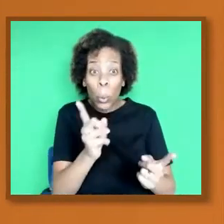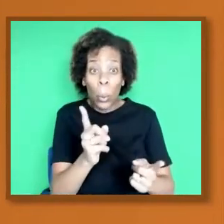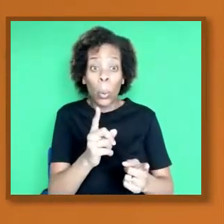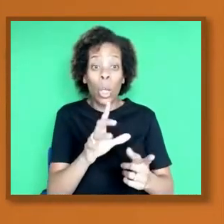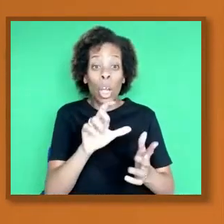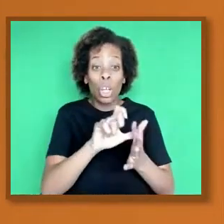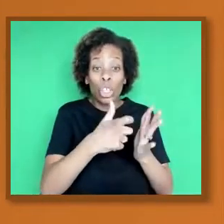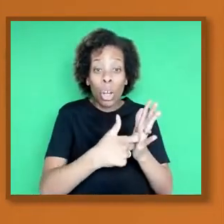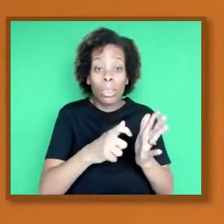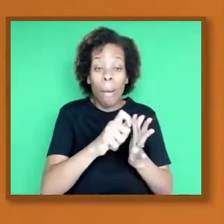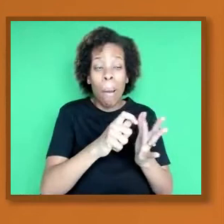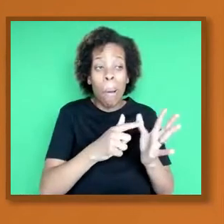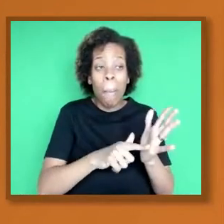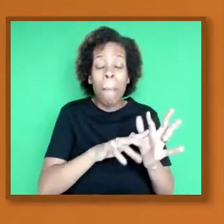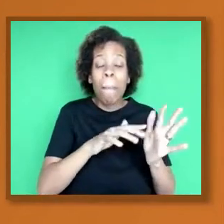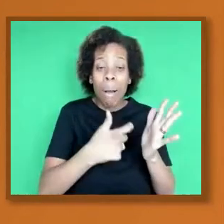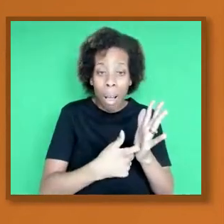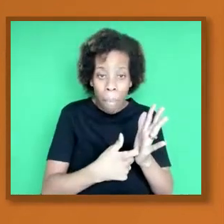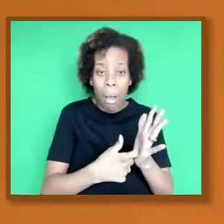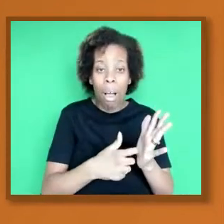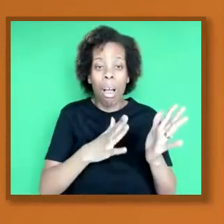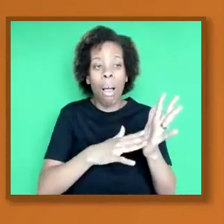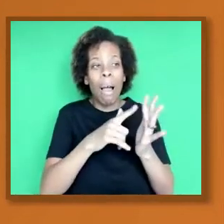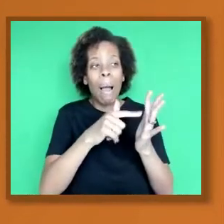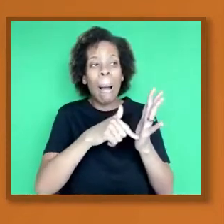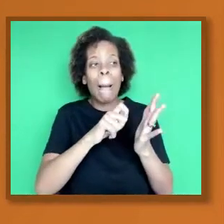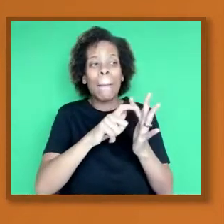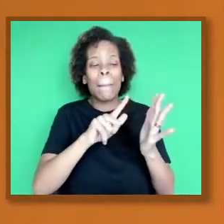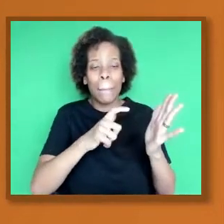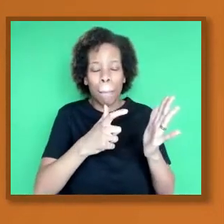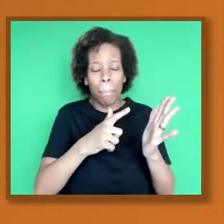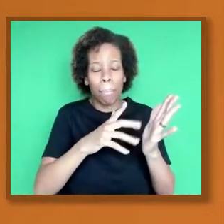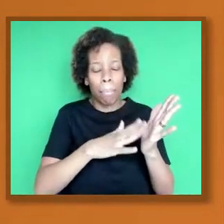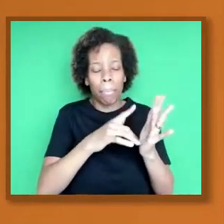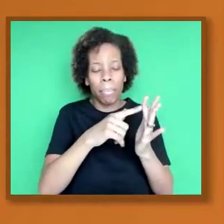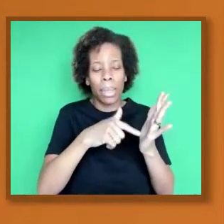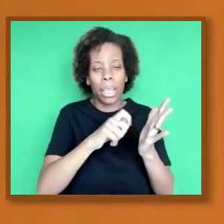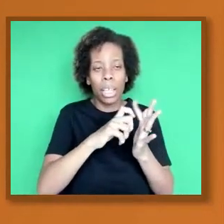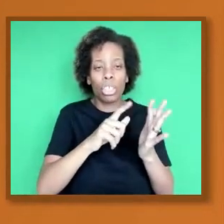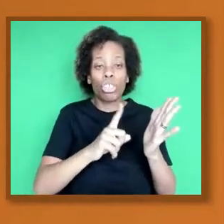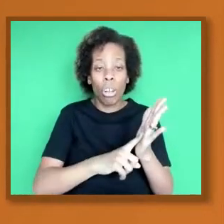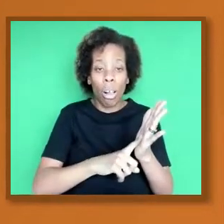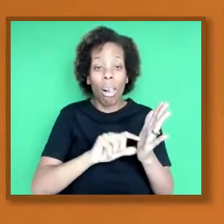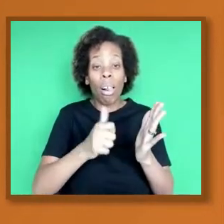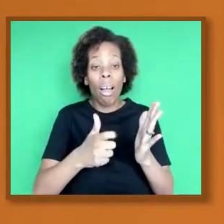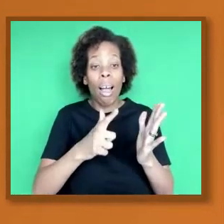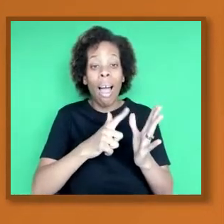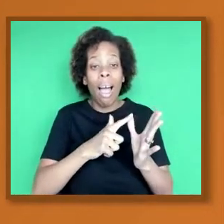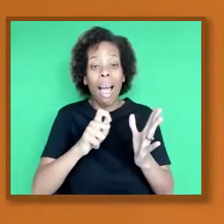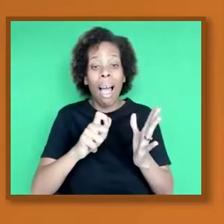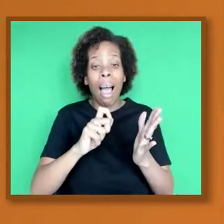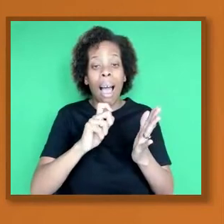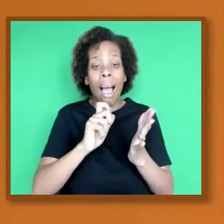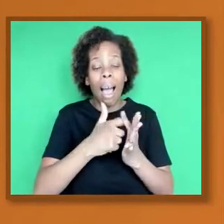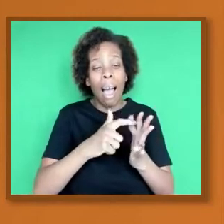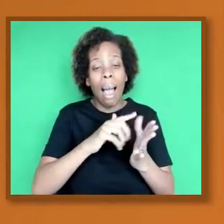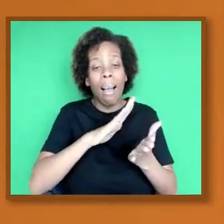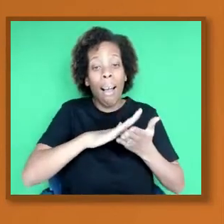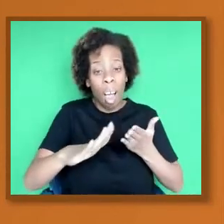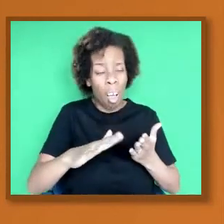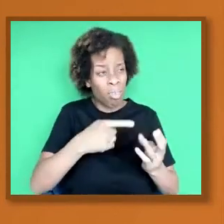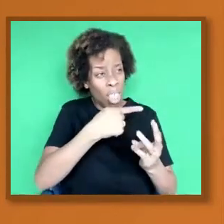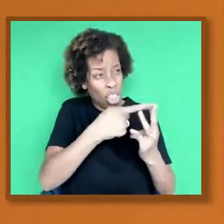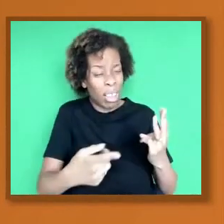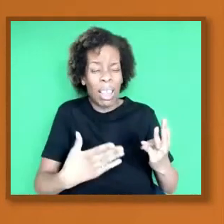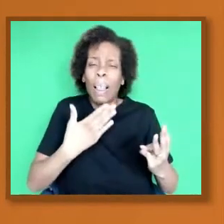and Acker today, in answering all of these pertinent questions that Black workers wanted to have